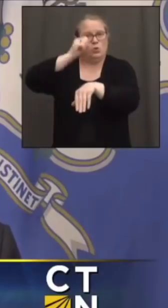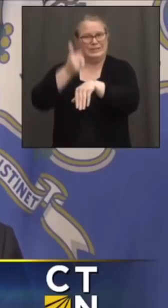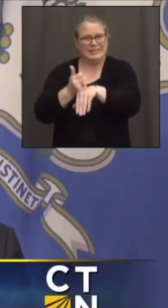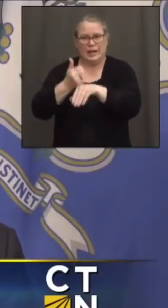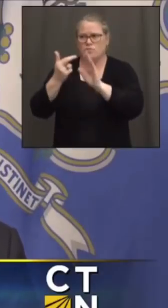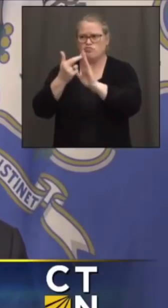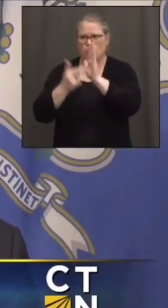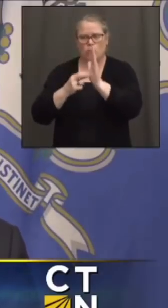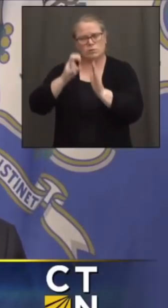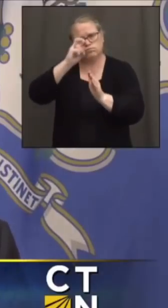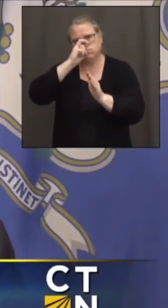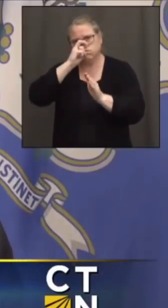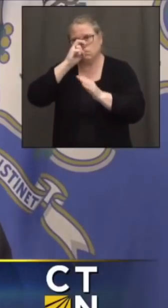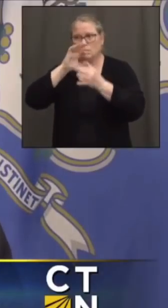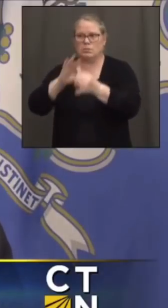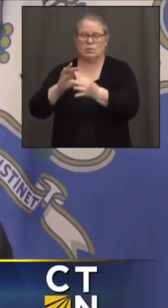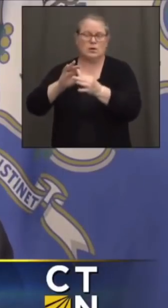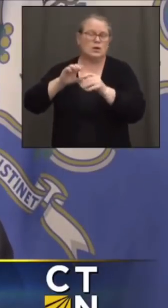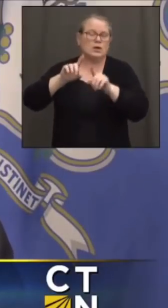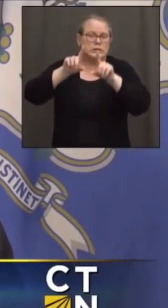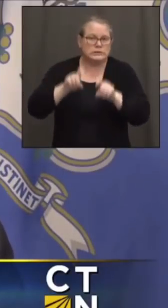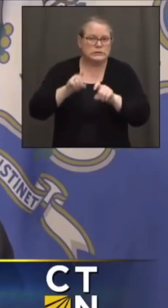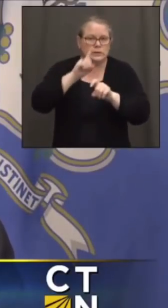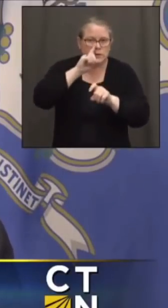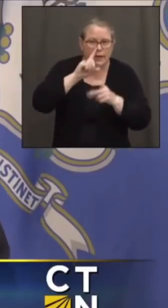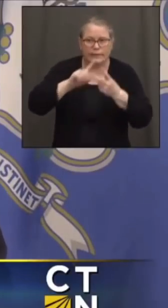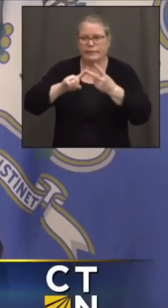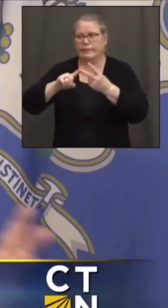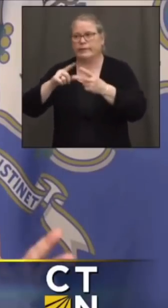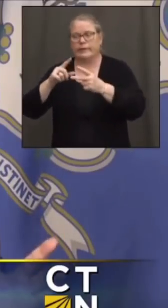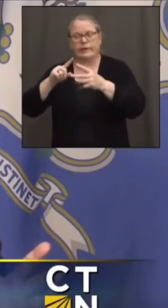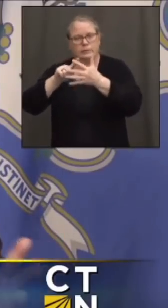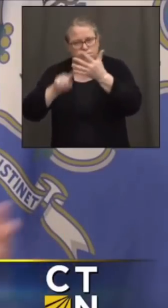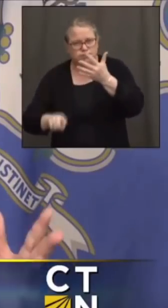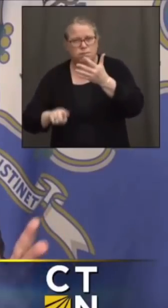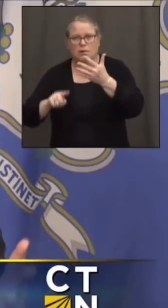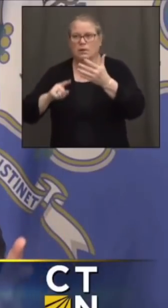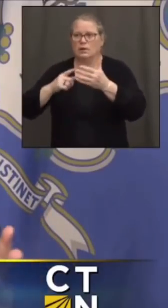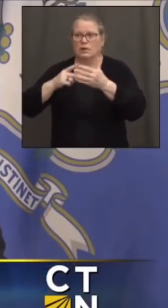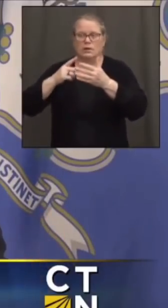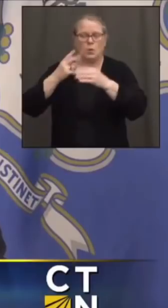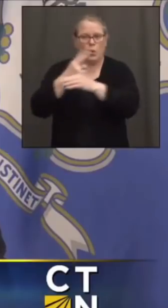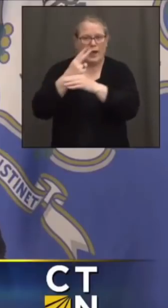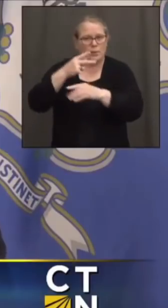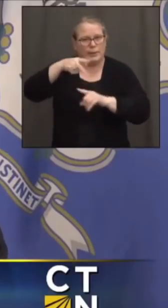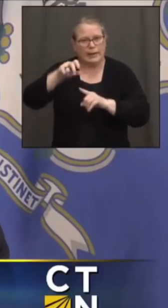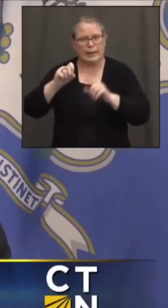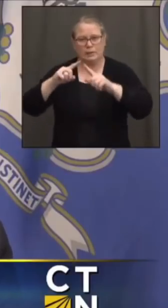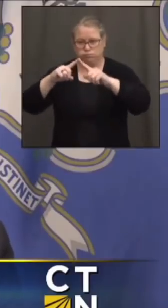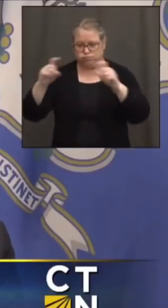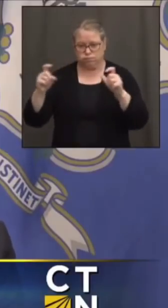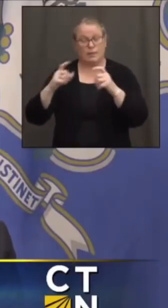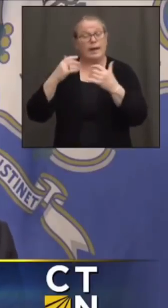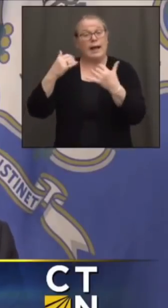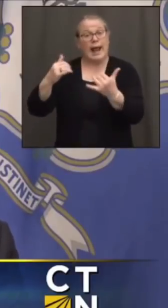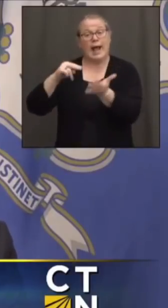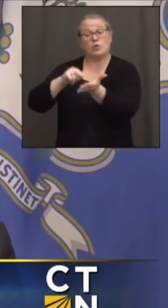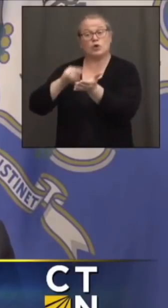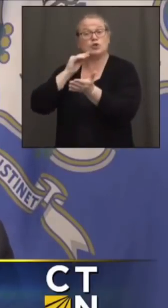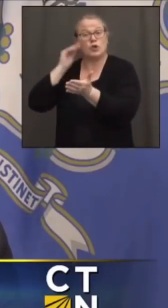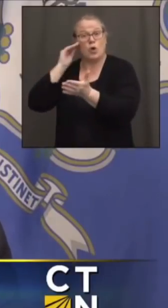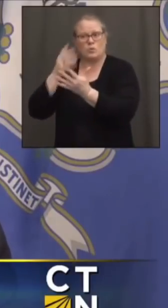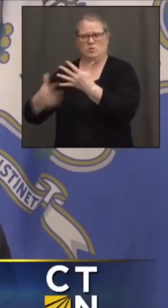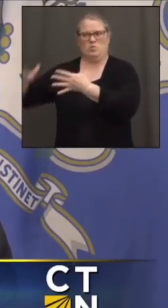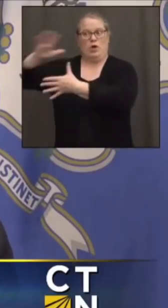available to everybody. Now we've got everybody in our – we prioritize the nurses in our nursing homes to get vaccinated, the